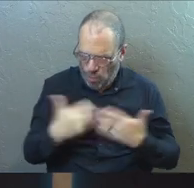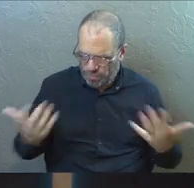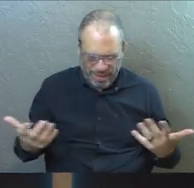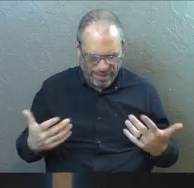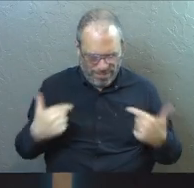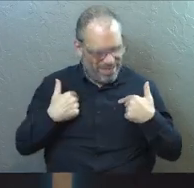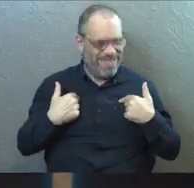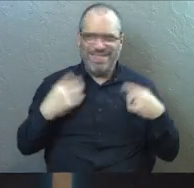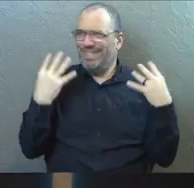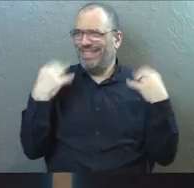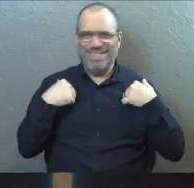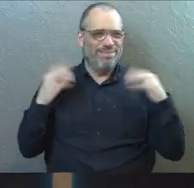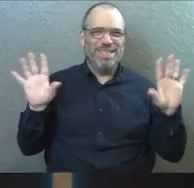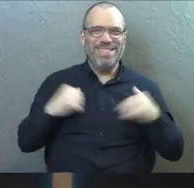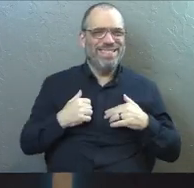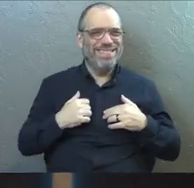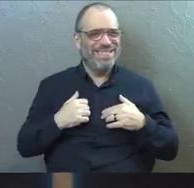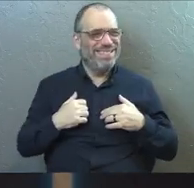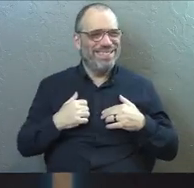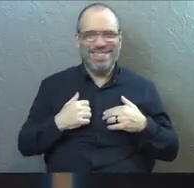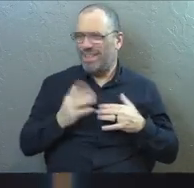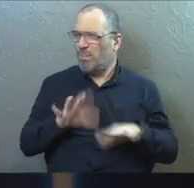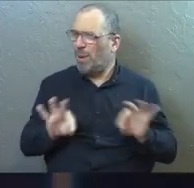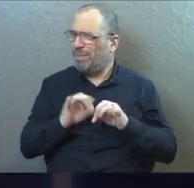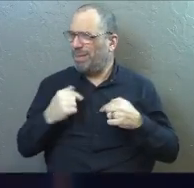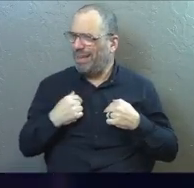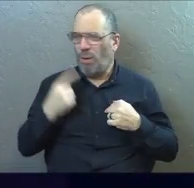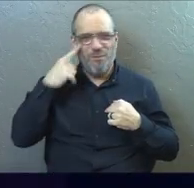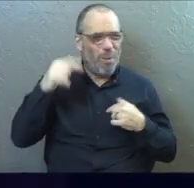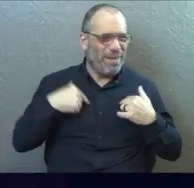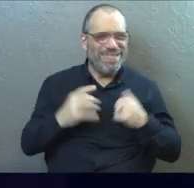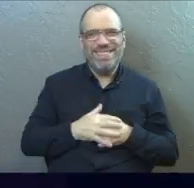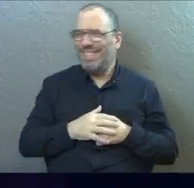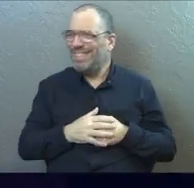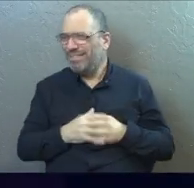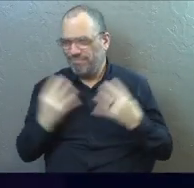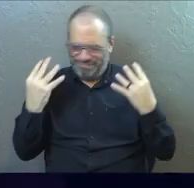this is all about us or that it's for us.